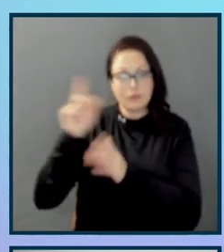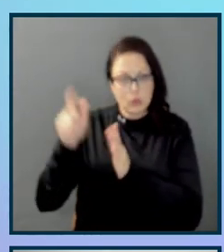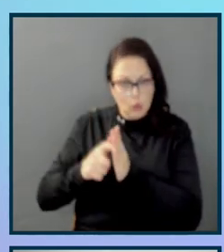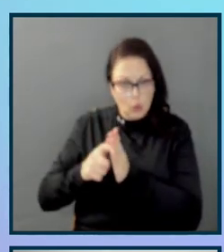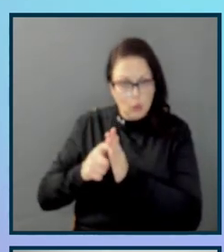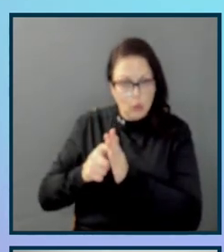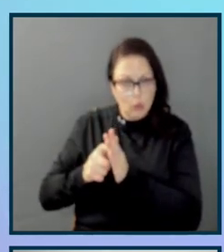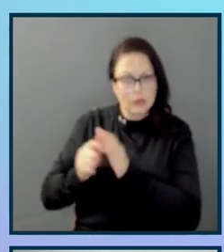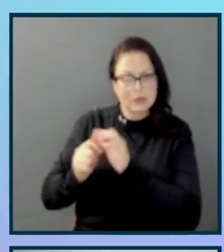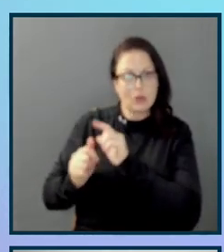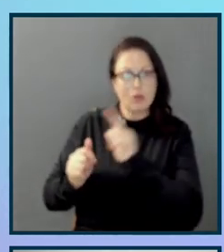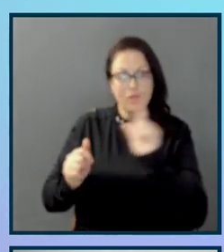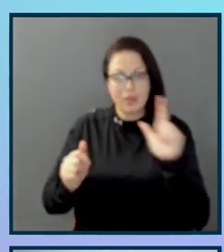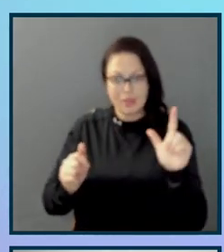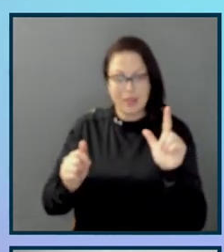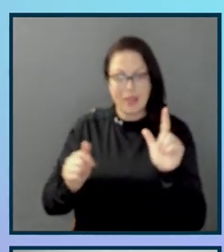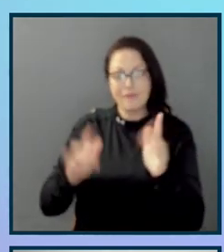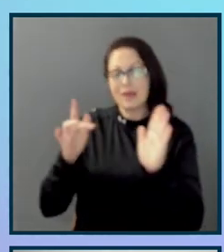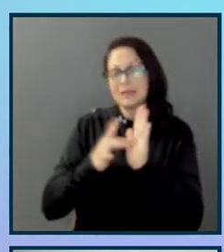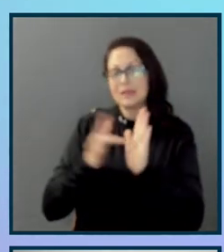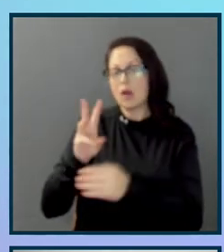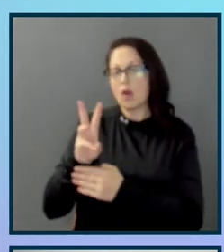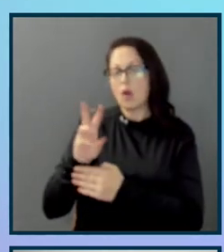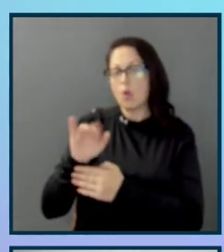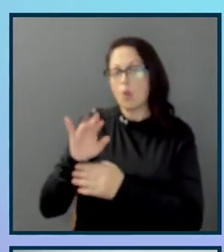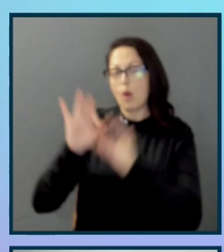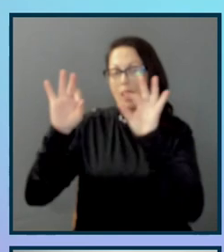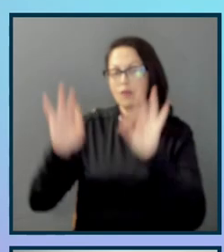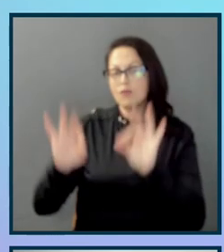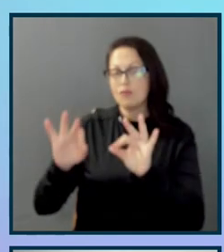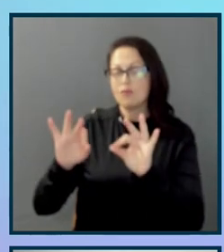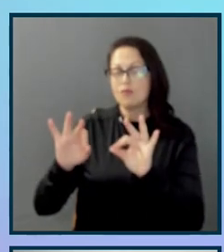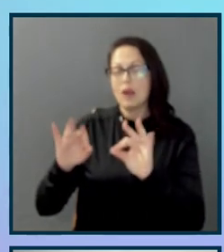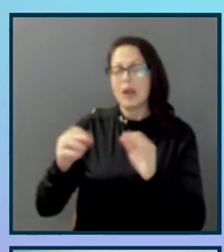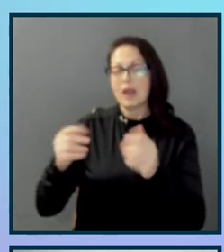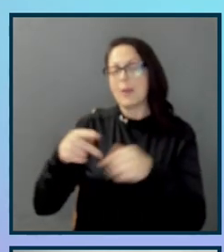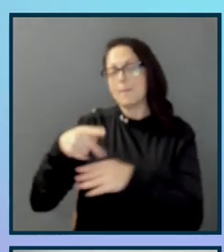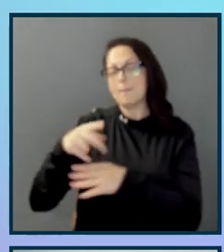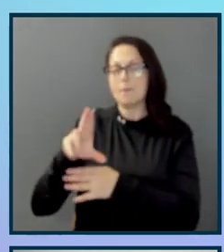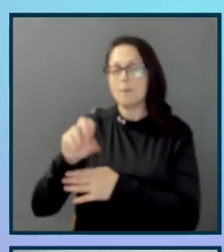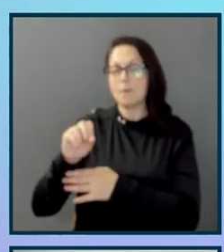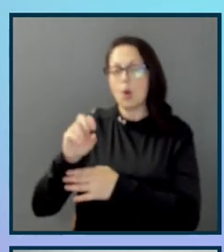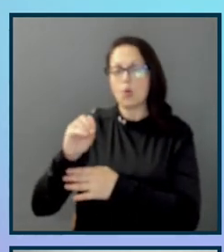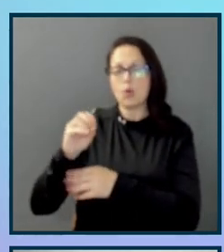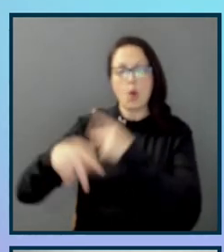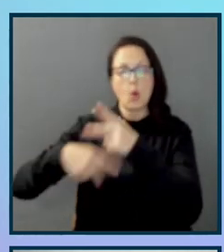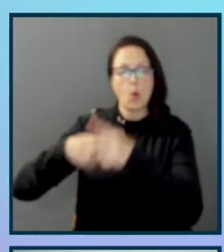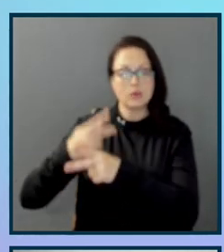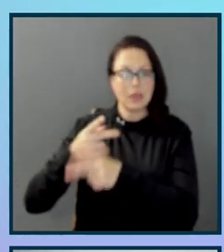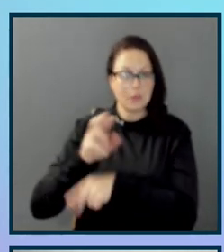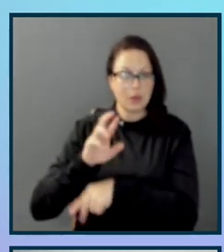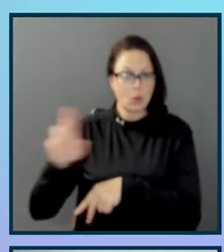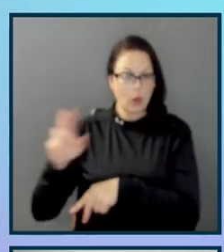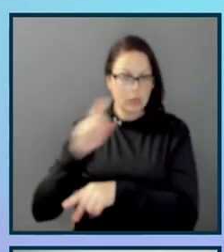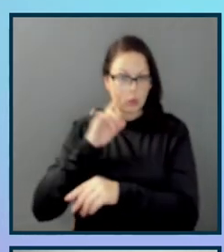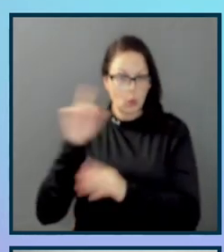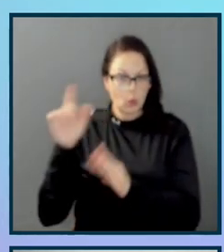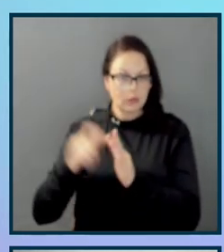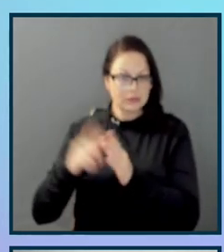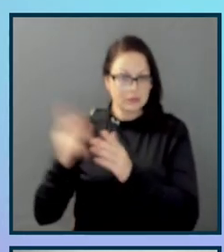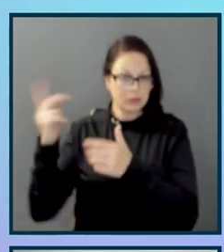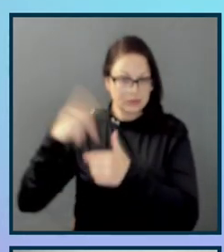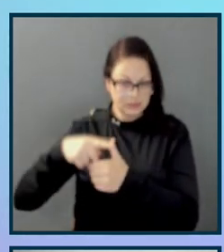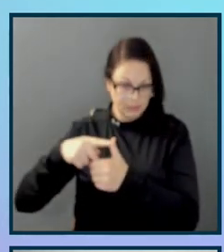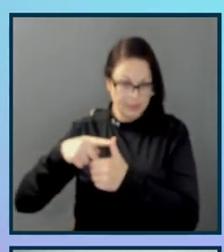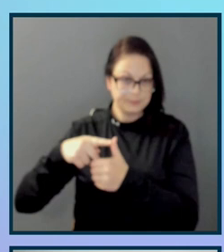screen, a clickable wireframe prototype that we house and envision. And then on the right you can see our participant who is sharing her screen